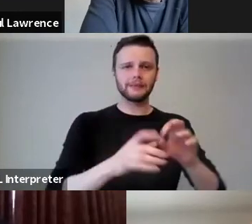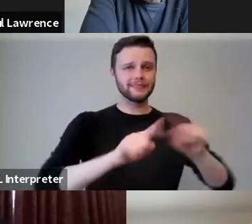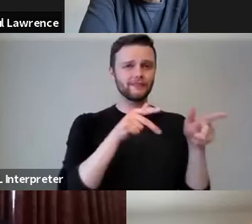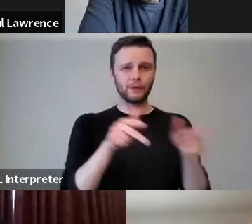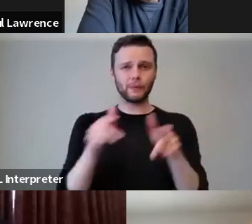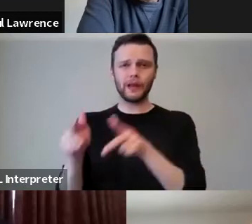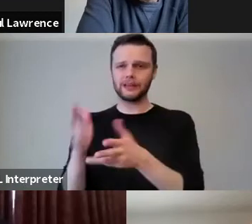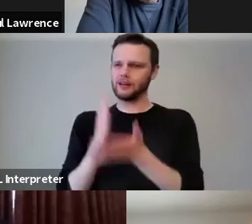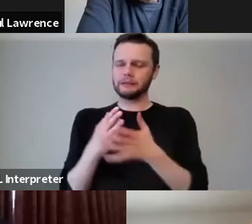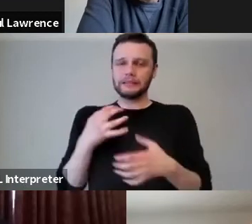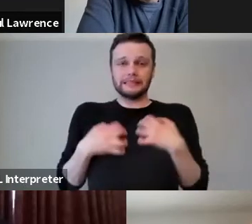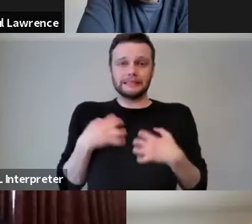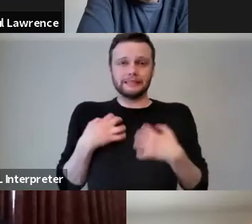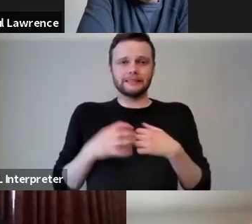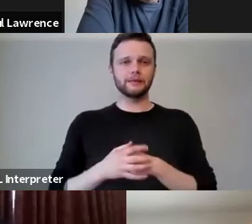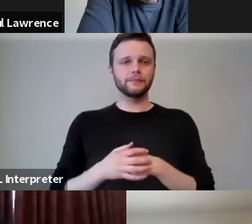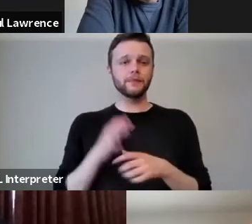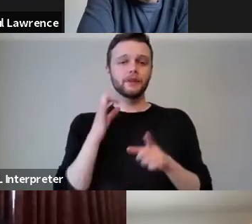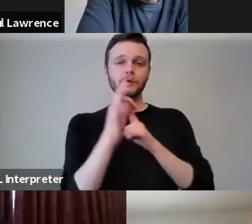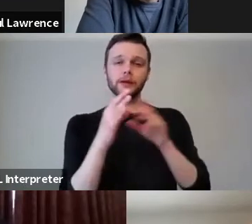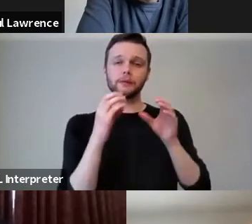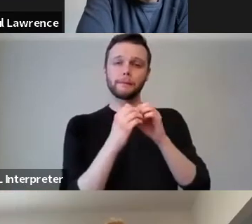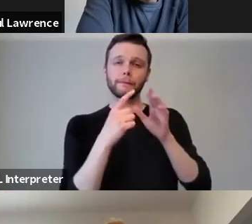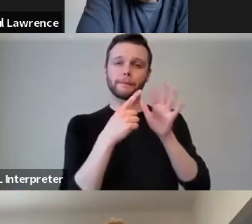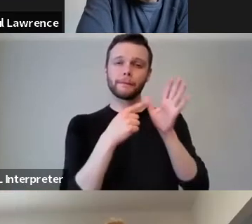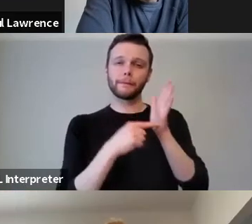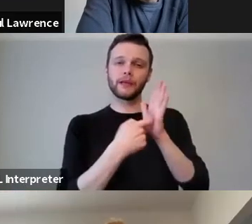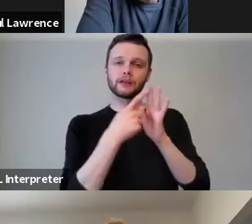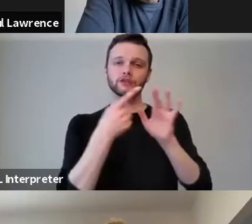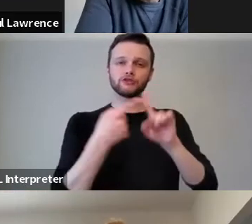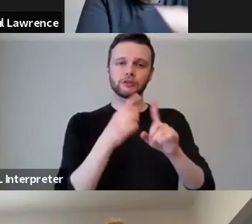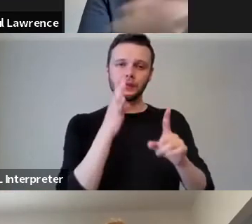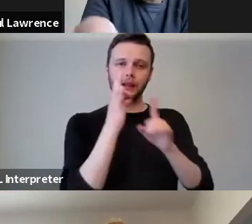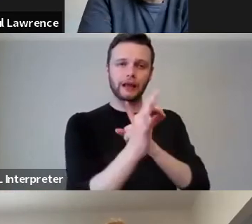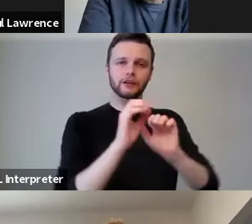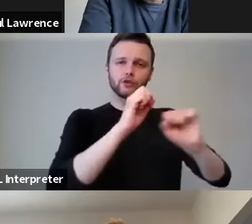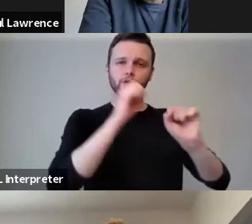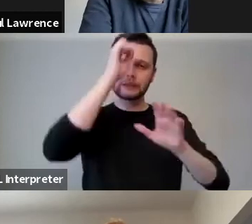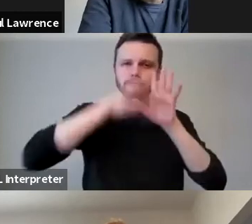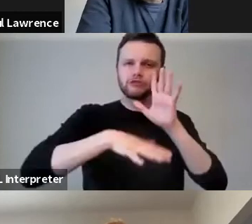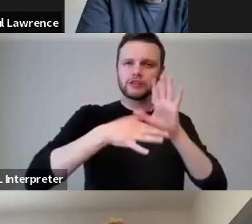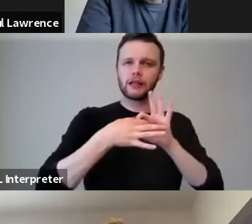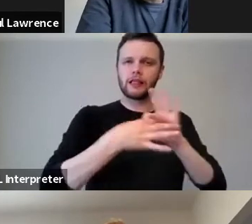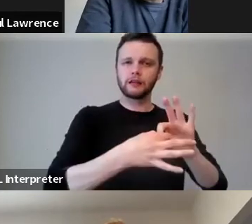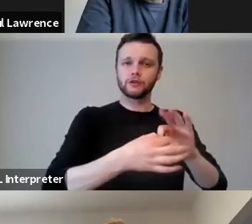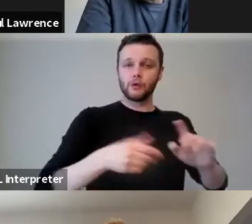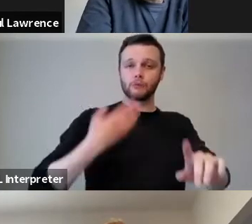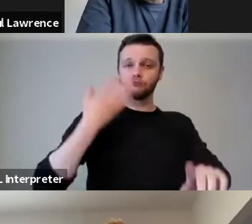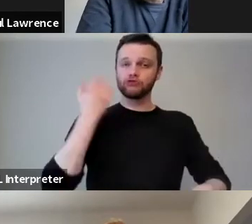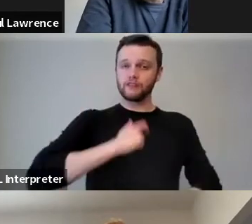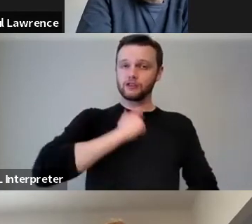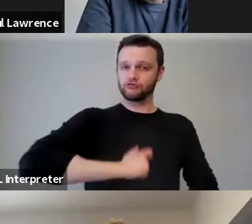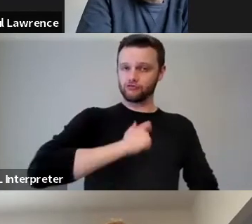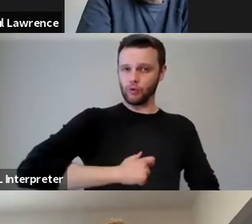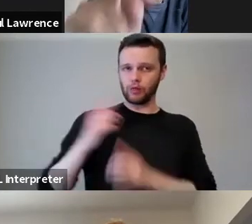exciting. Beatrice, now draw on your experience both in relation to your previous role as